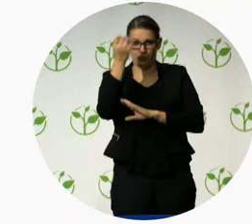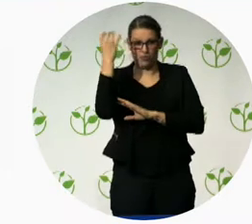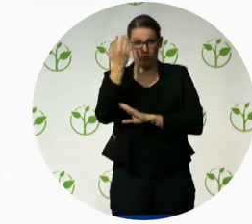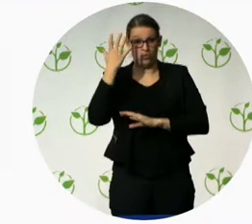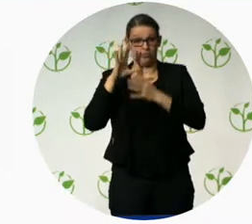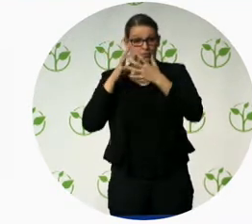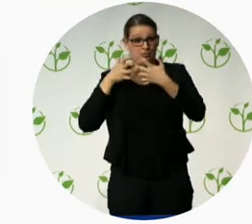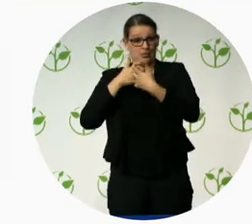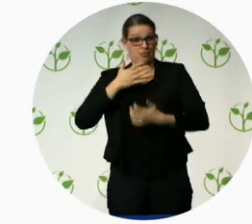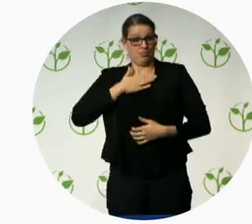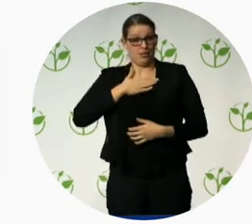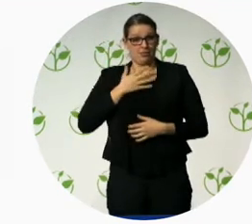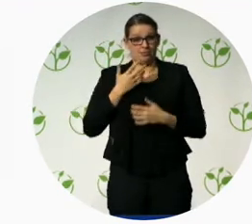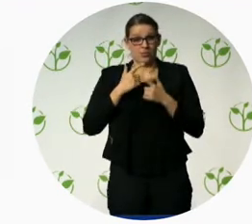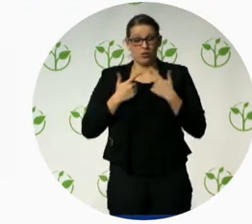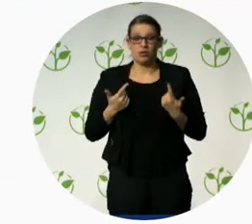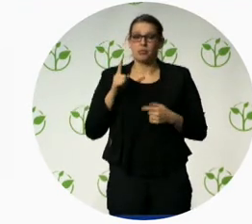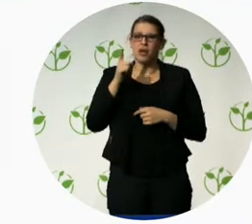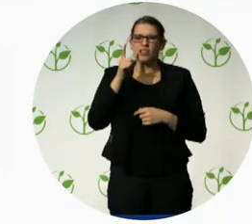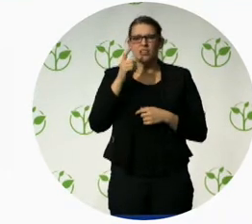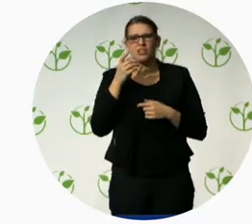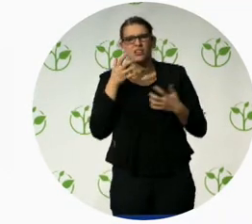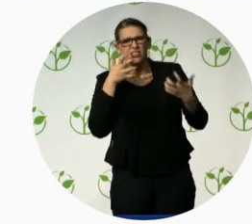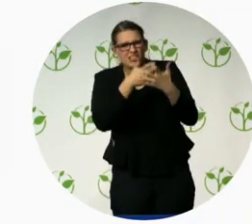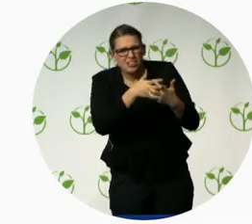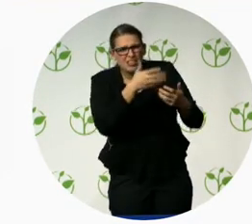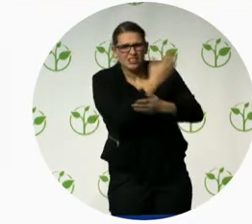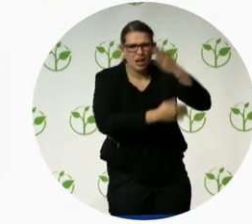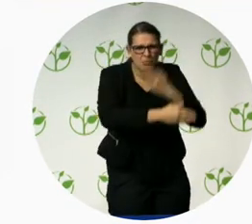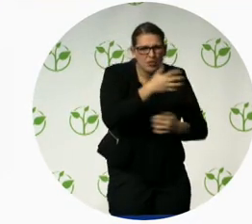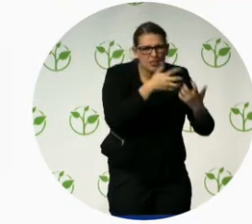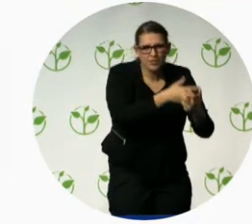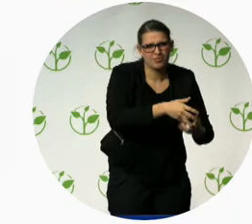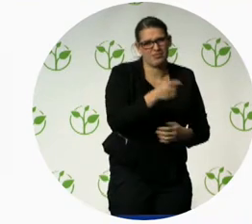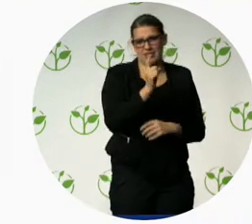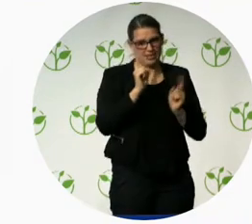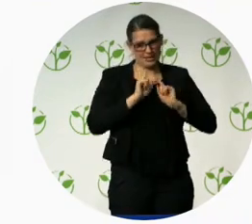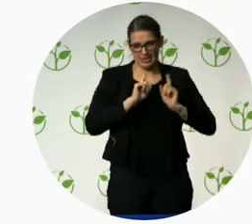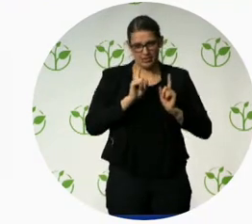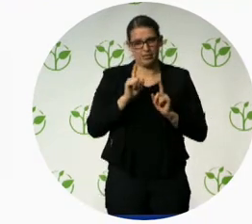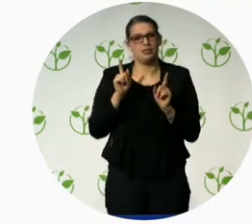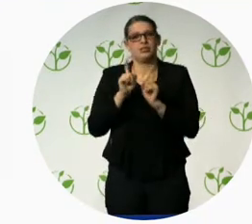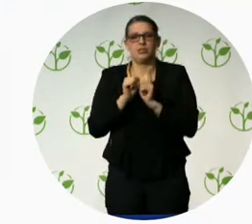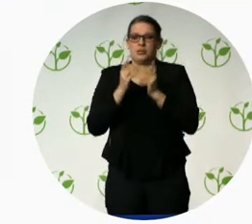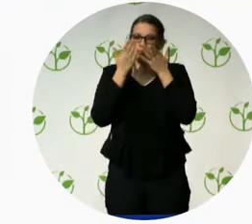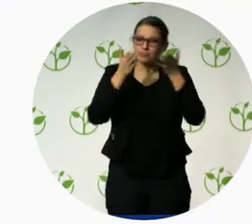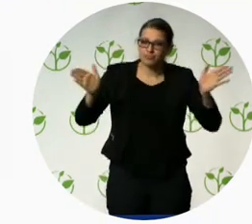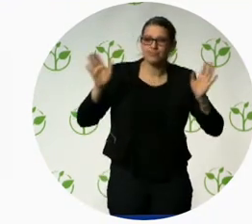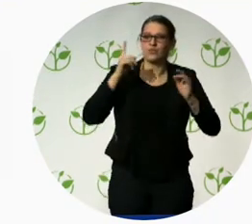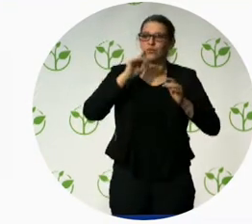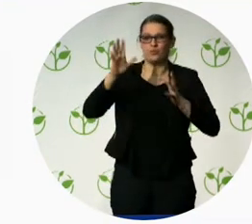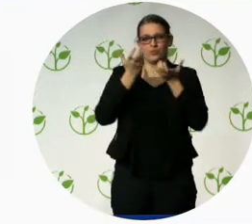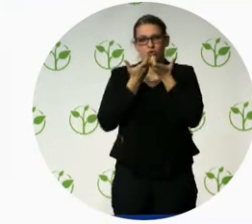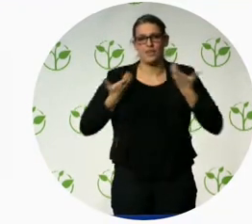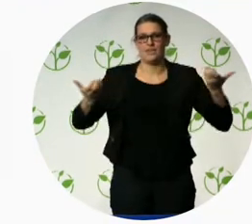feature. This allows me to send the right person to the right conference rather than saying, I'll only send the person that can speak English.